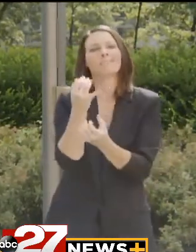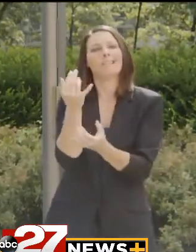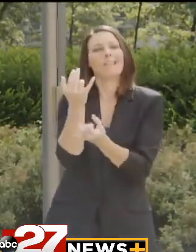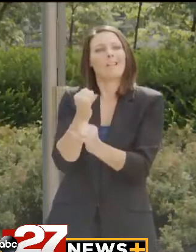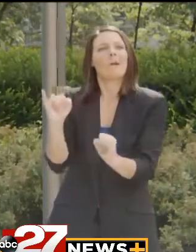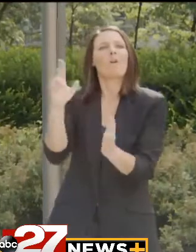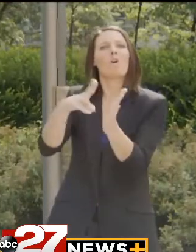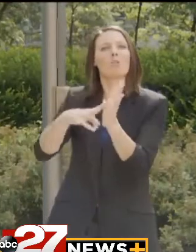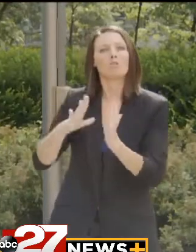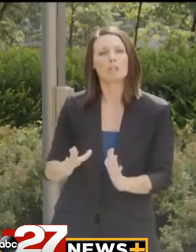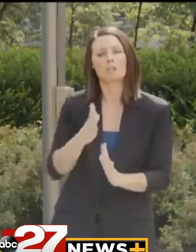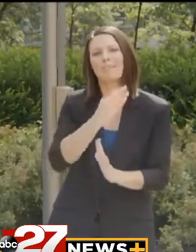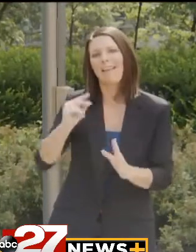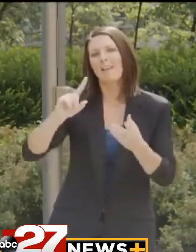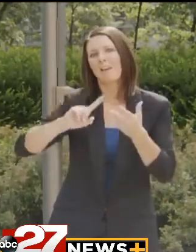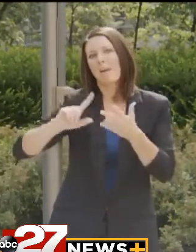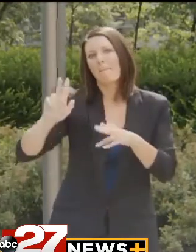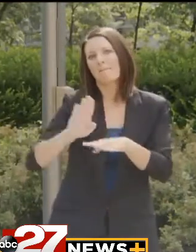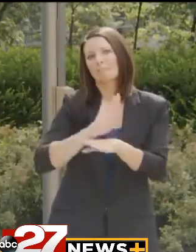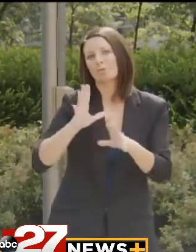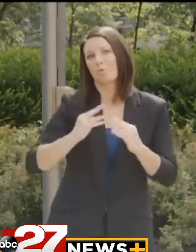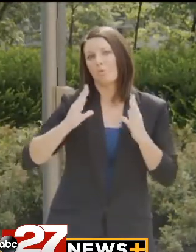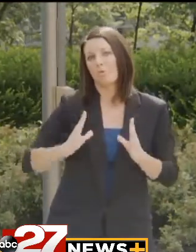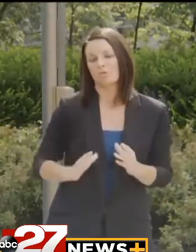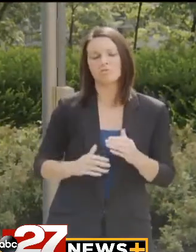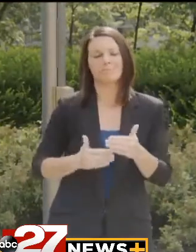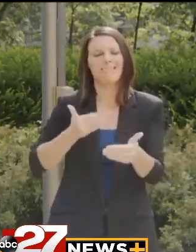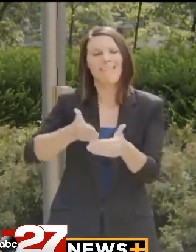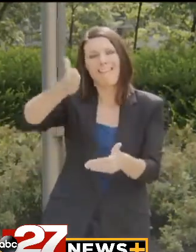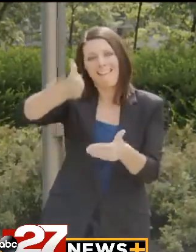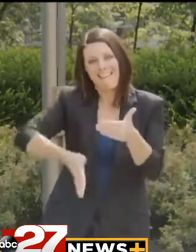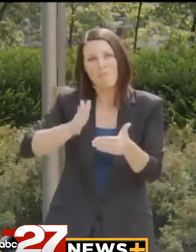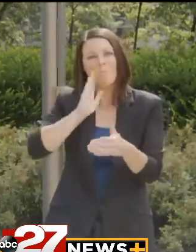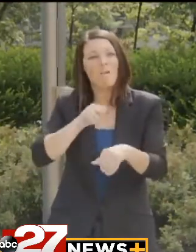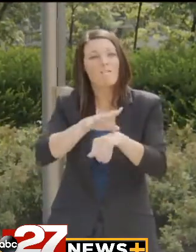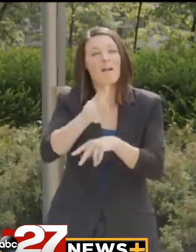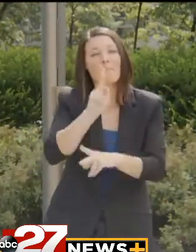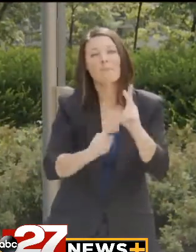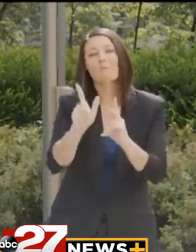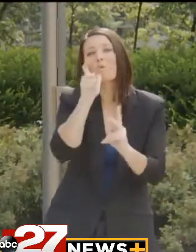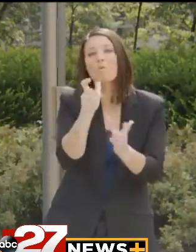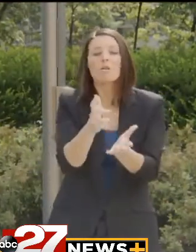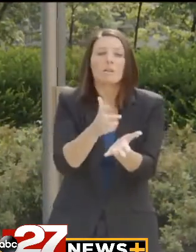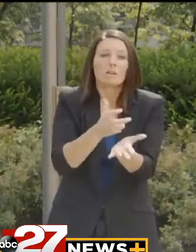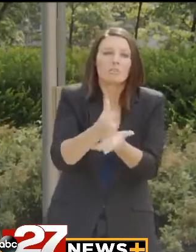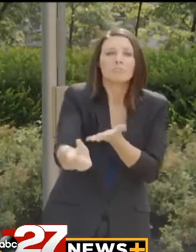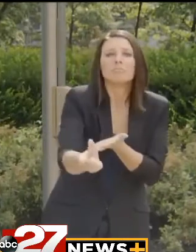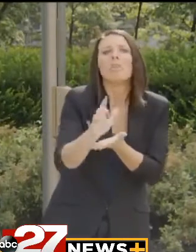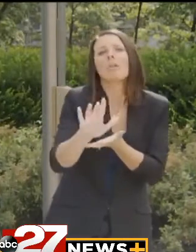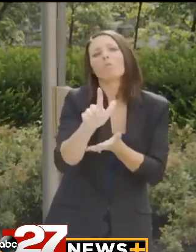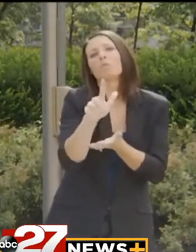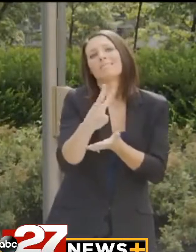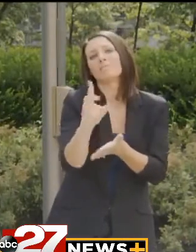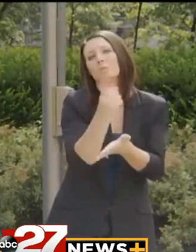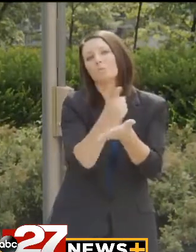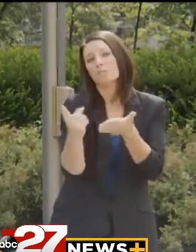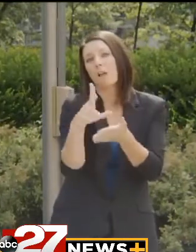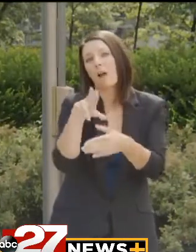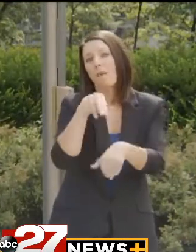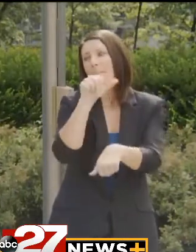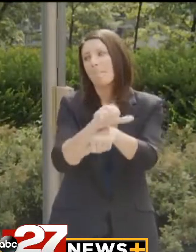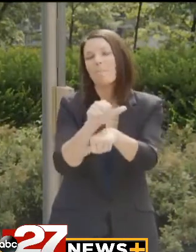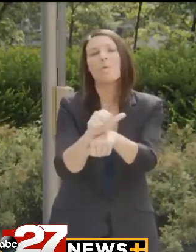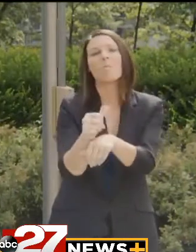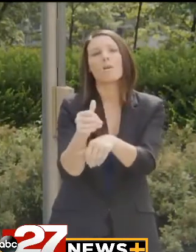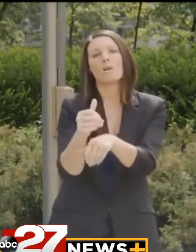and business owners. The ending will also affect individuals who have exhausted their 26 weeks of unemployment